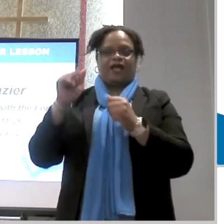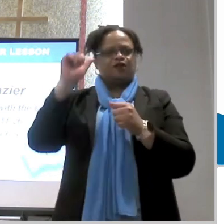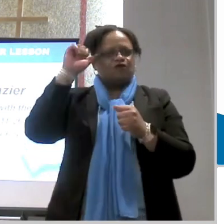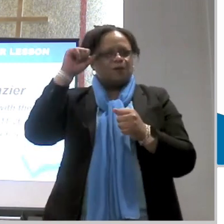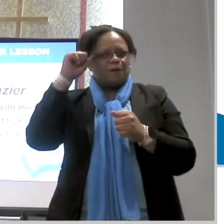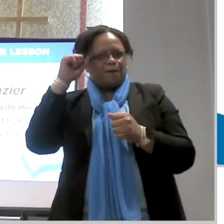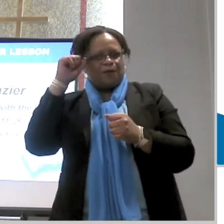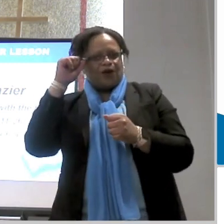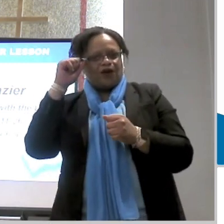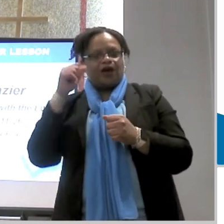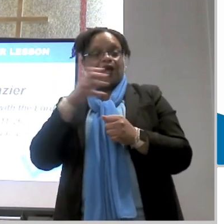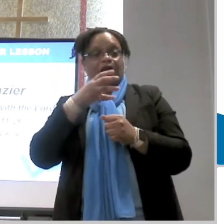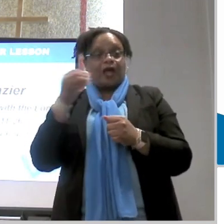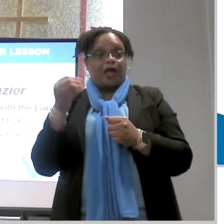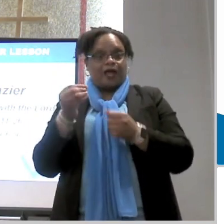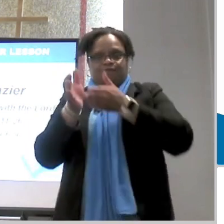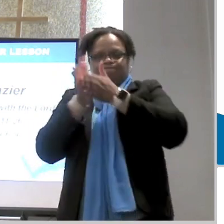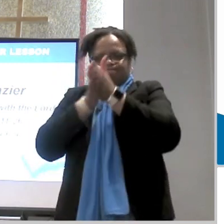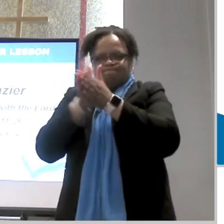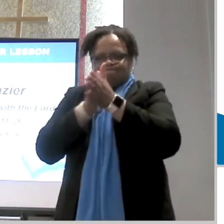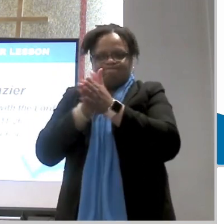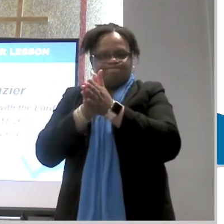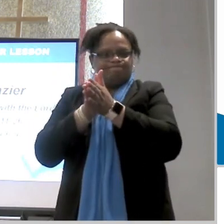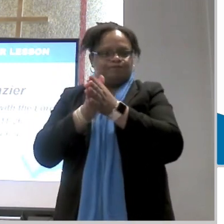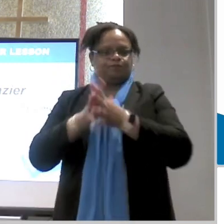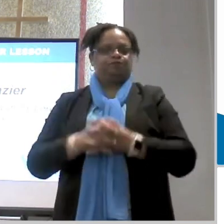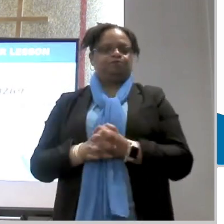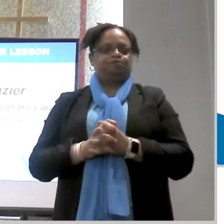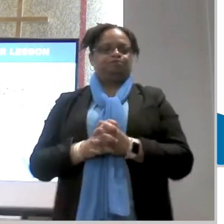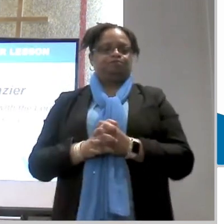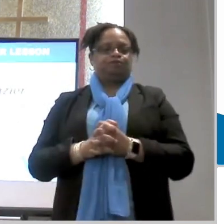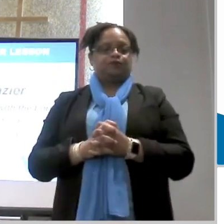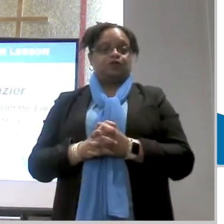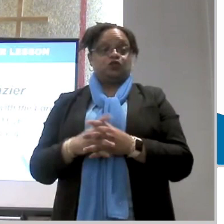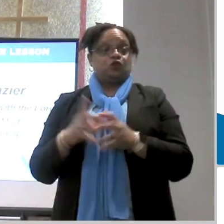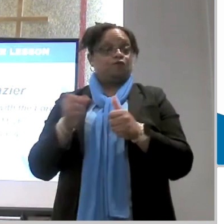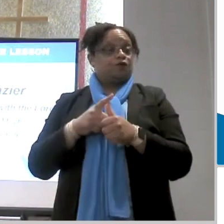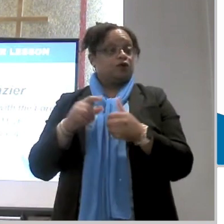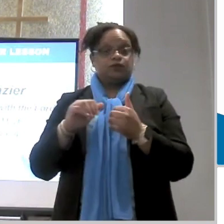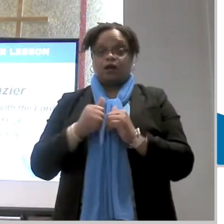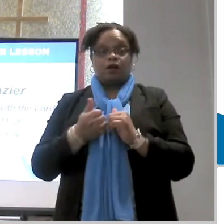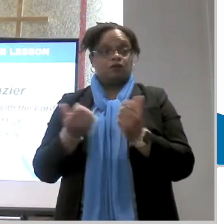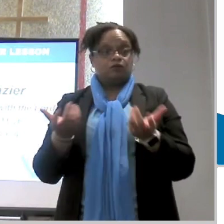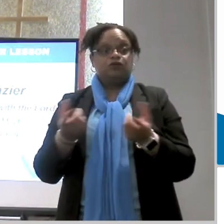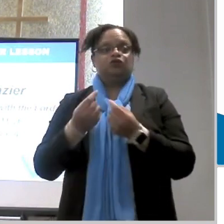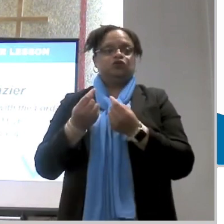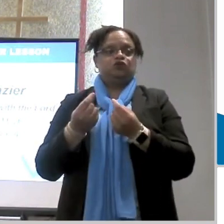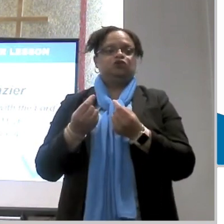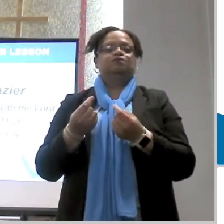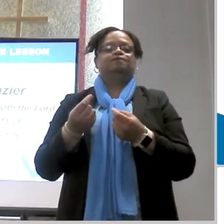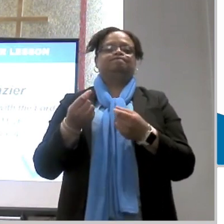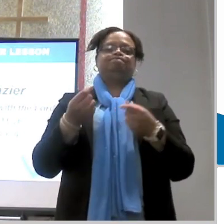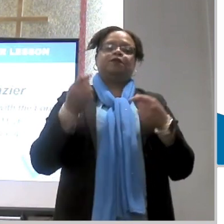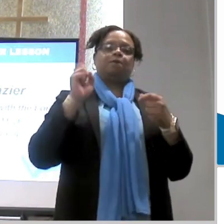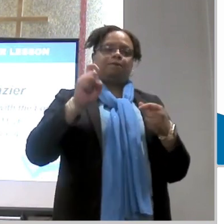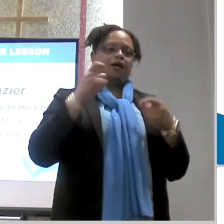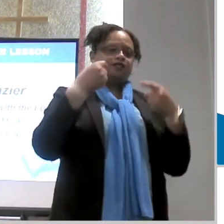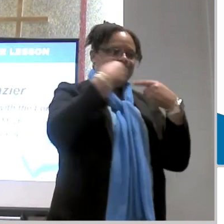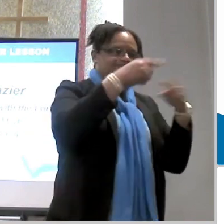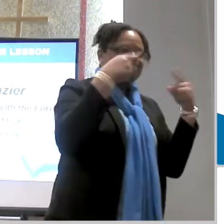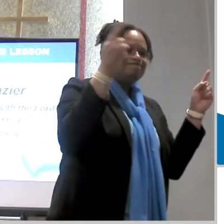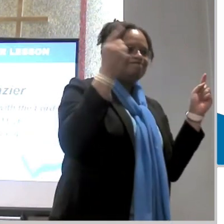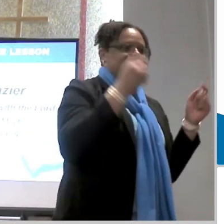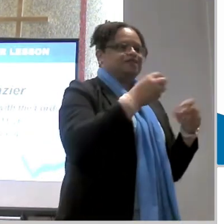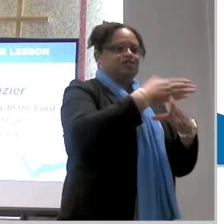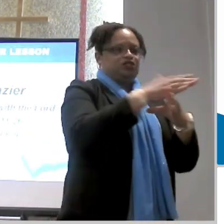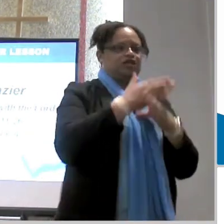one hand and then on the other hand with such expectation first by continually remembering and proclaiming christ's death and resurrection